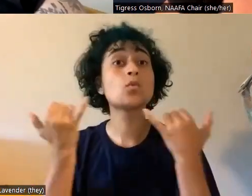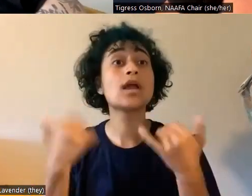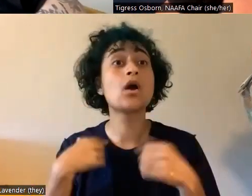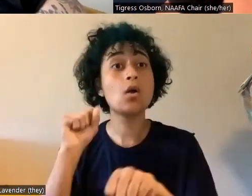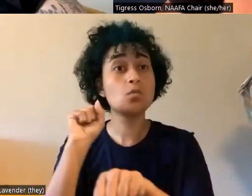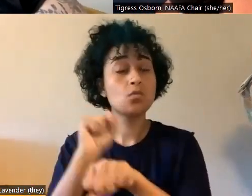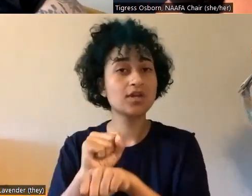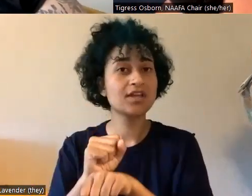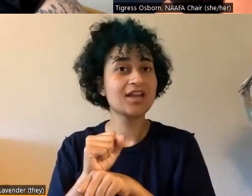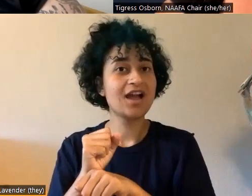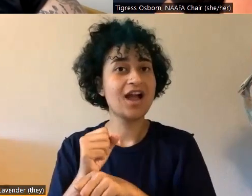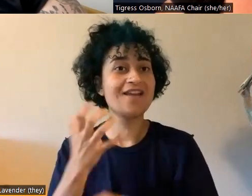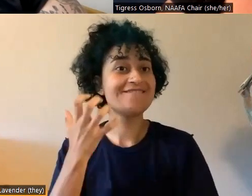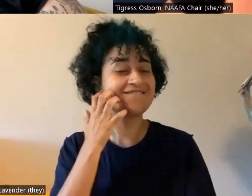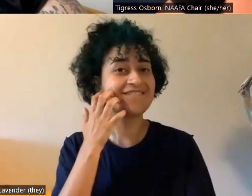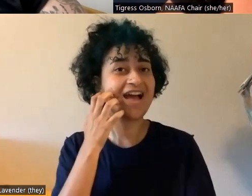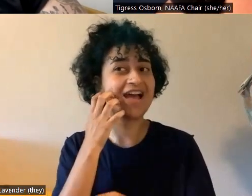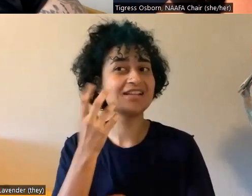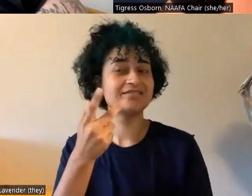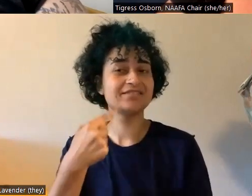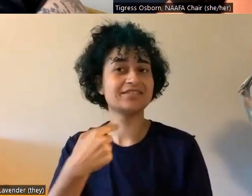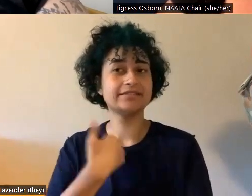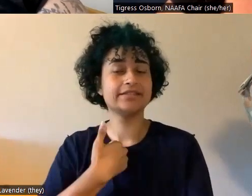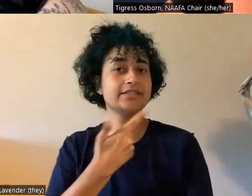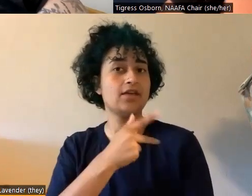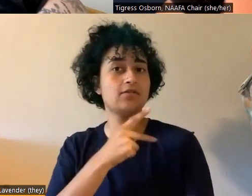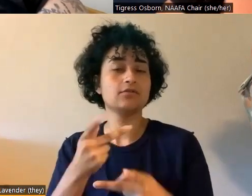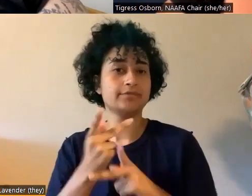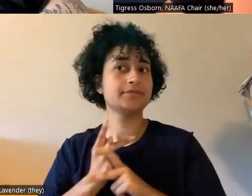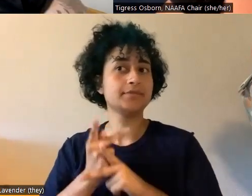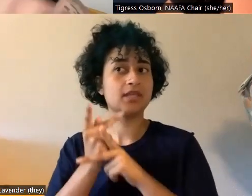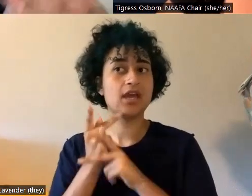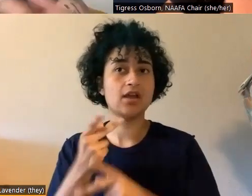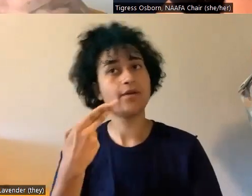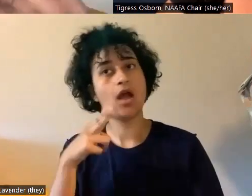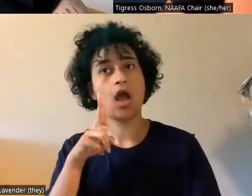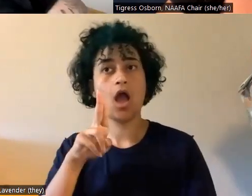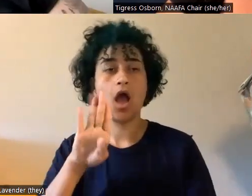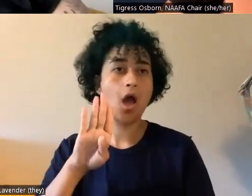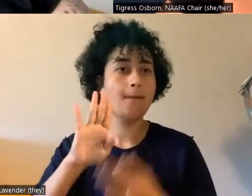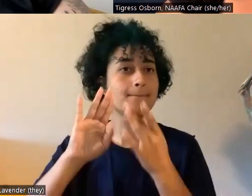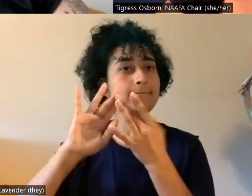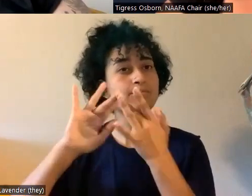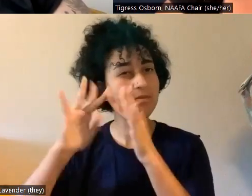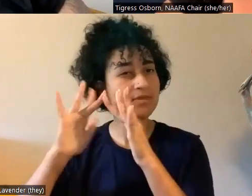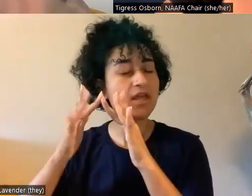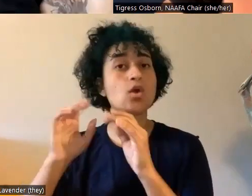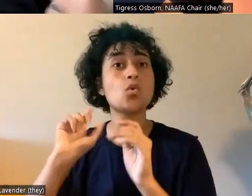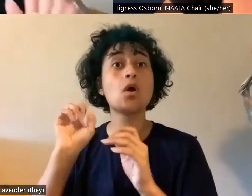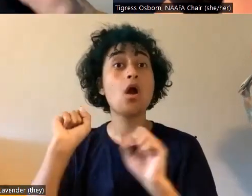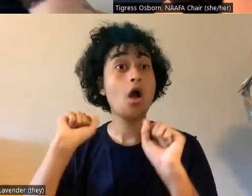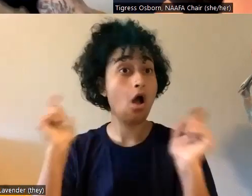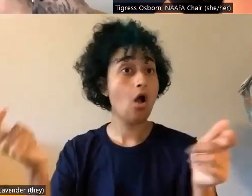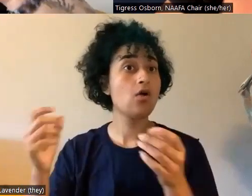fat self-care hub website where, um, all of that information is going to be kind of